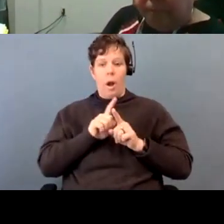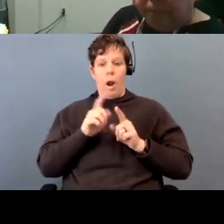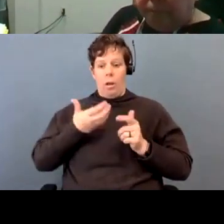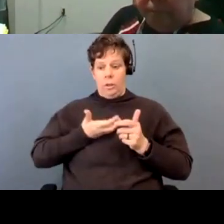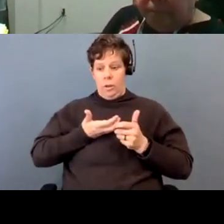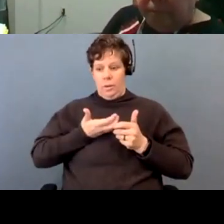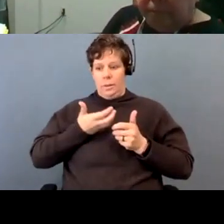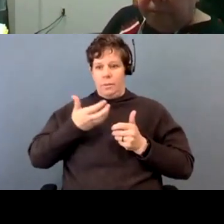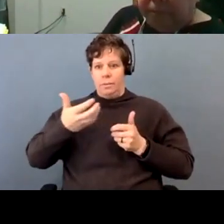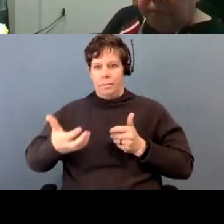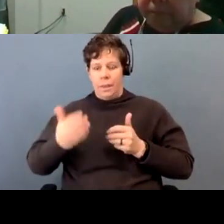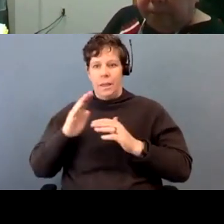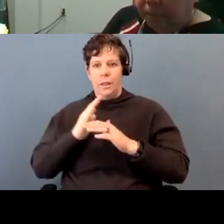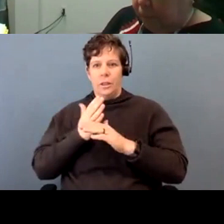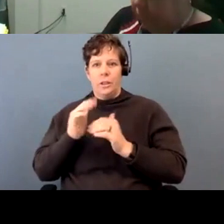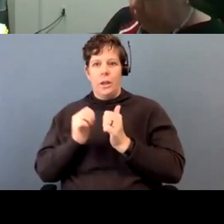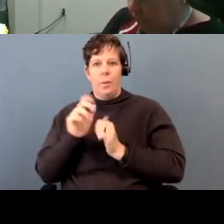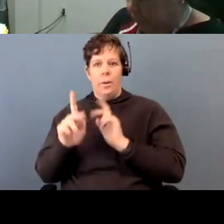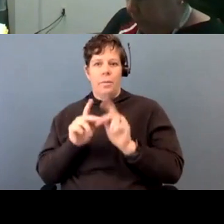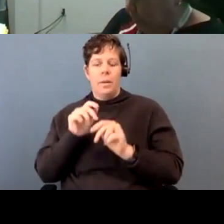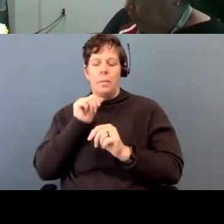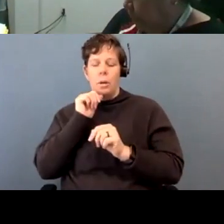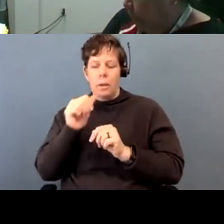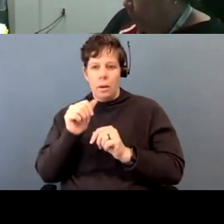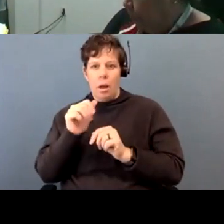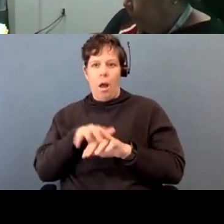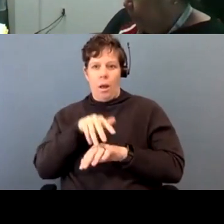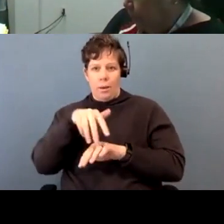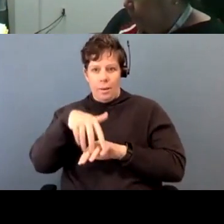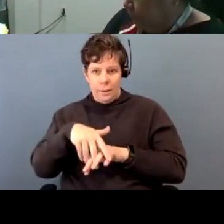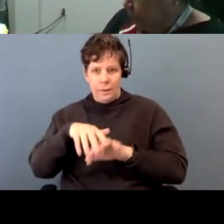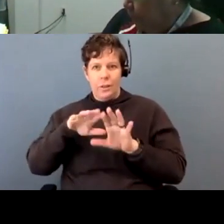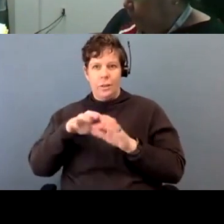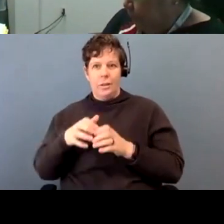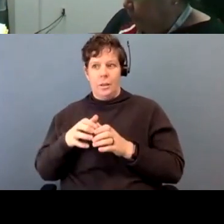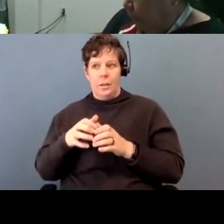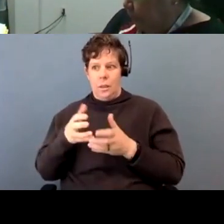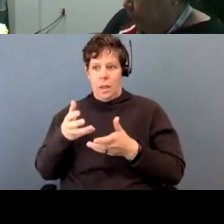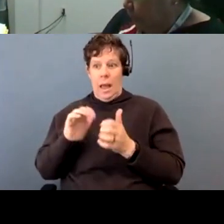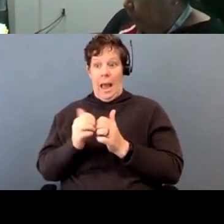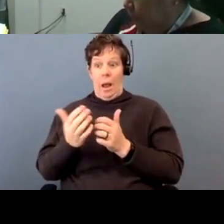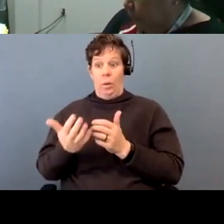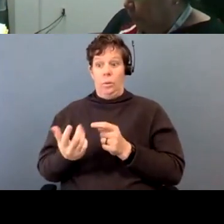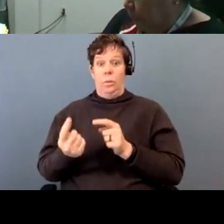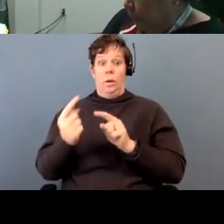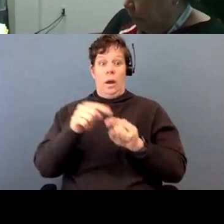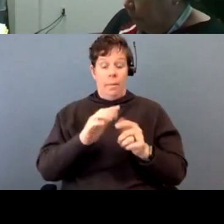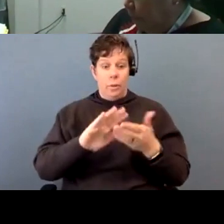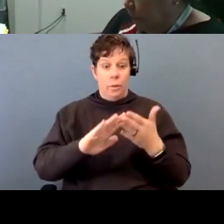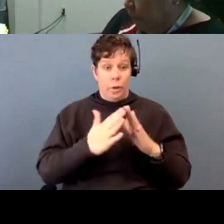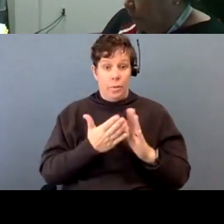this knowledge with folks who are generally non-native, non-indigenous, on how to work with our communities. So that's a, that's a heavy ask.